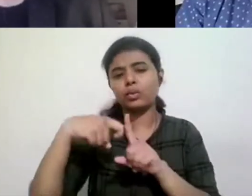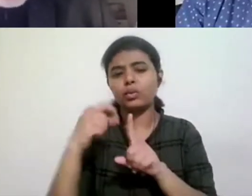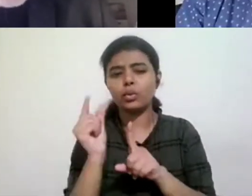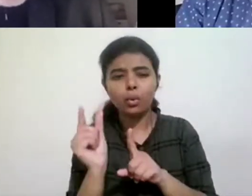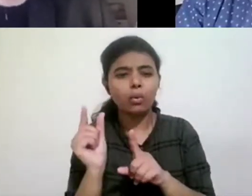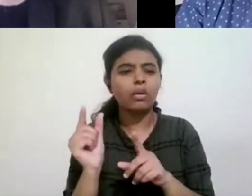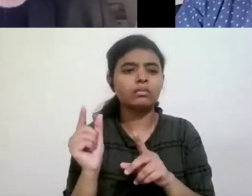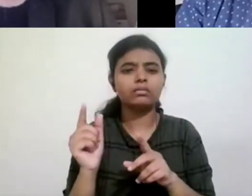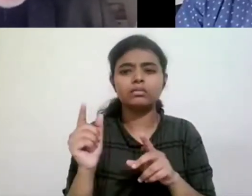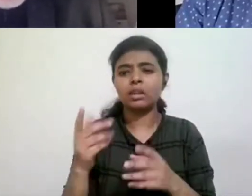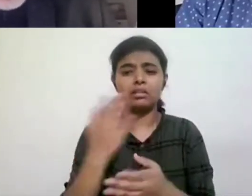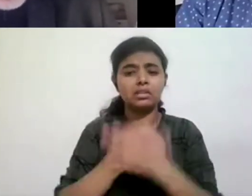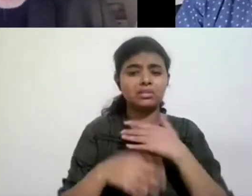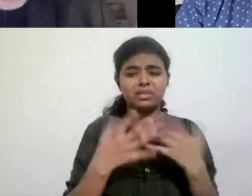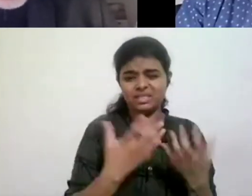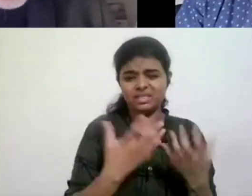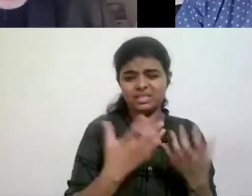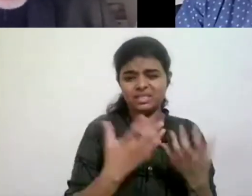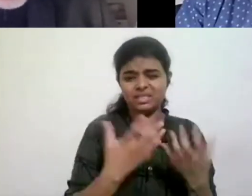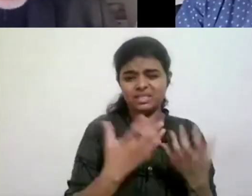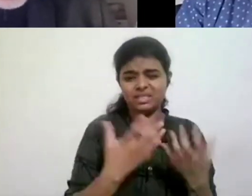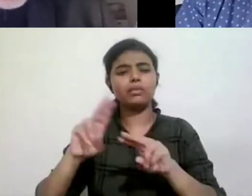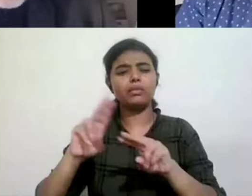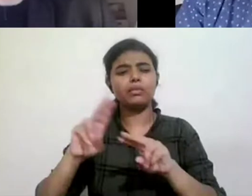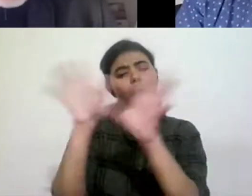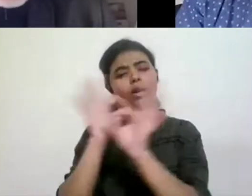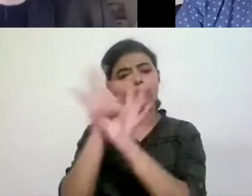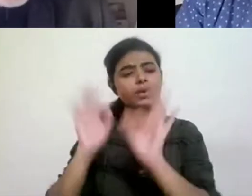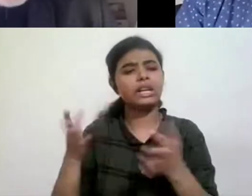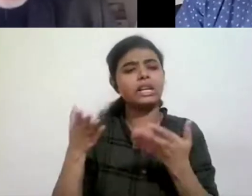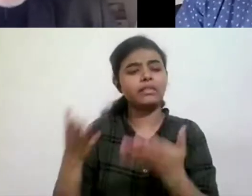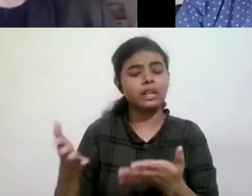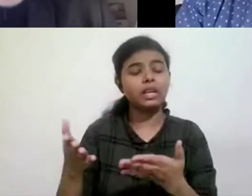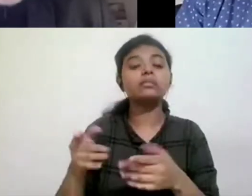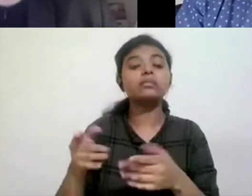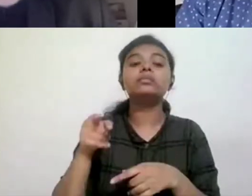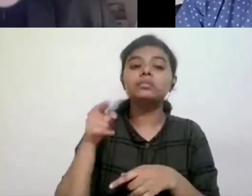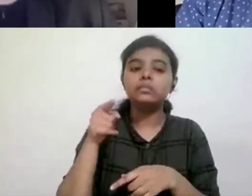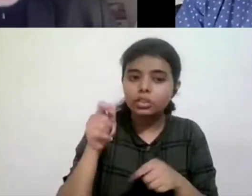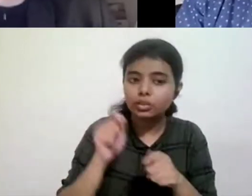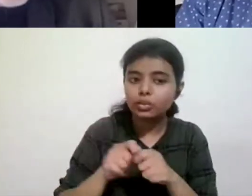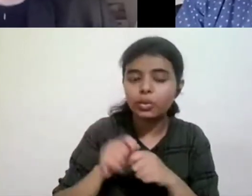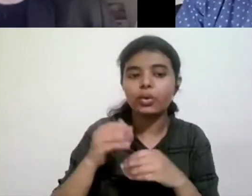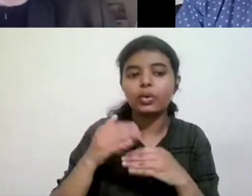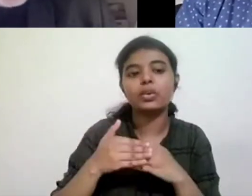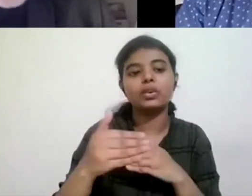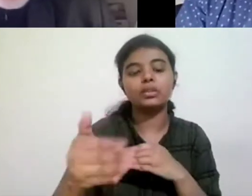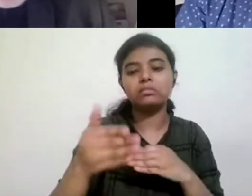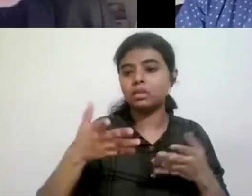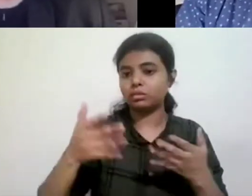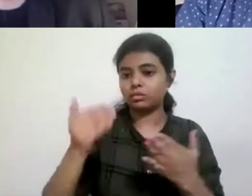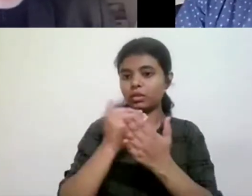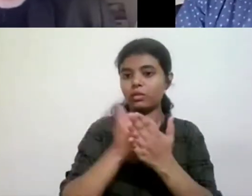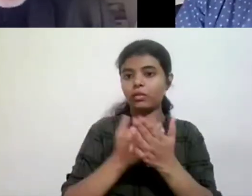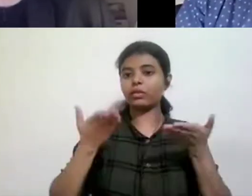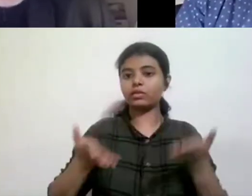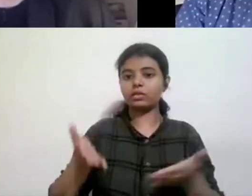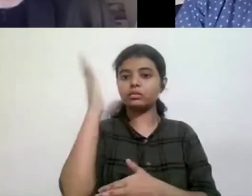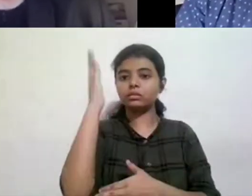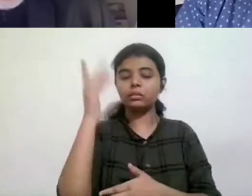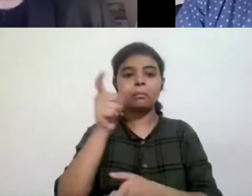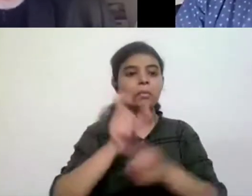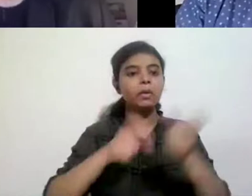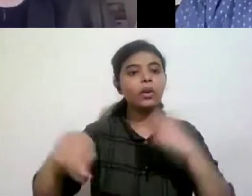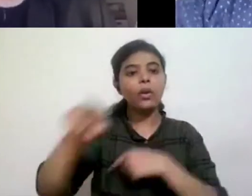Foucault covers everything, you know? And I, and I think that that's the work that needs to be done here, this conference, you guys, everything you're